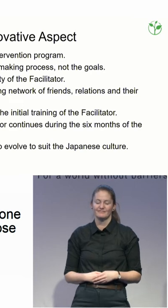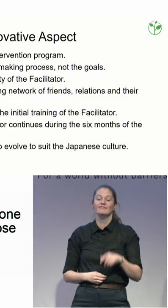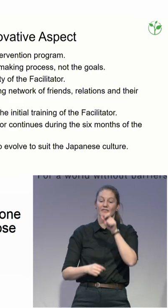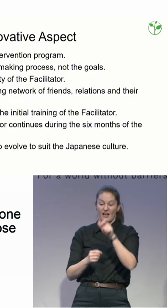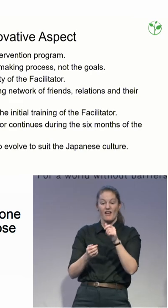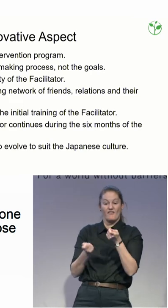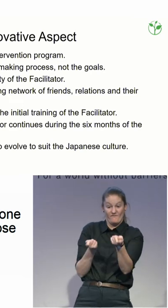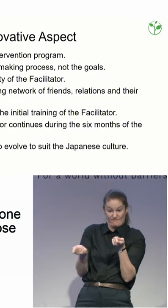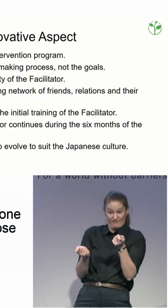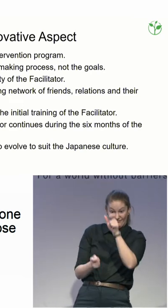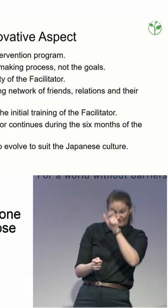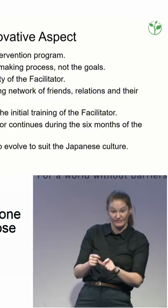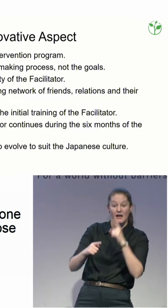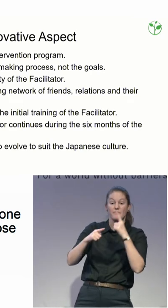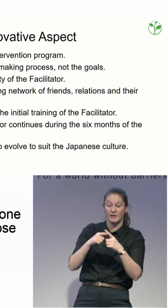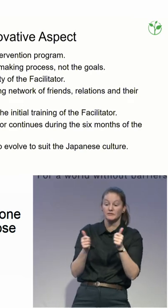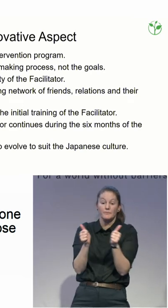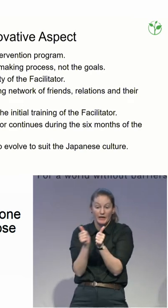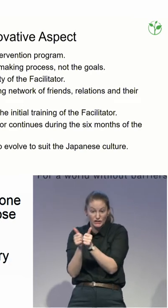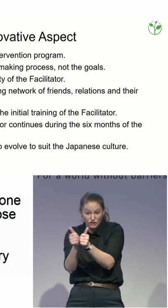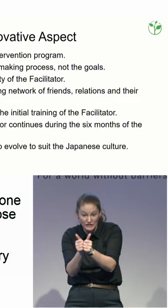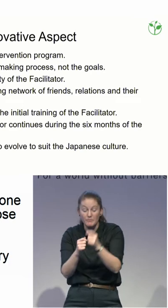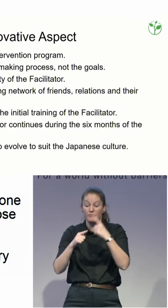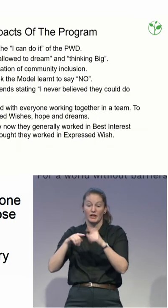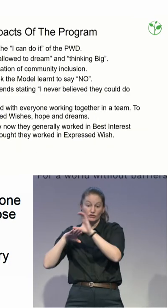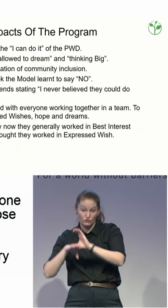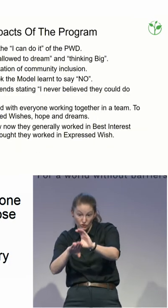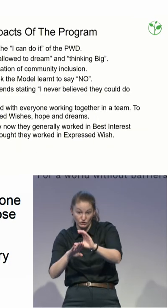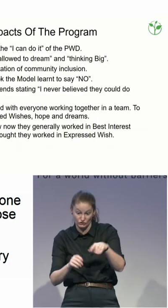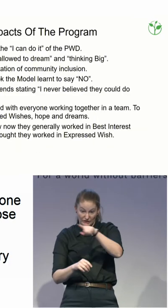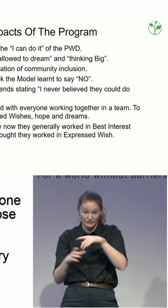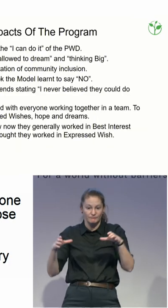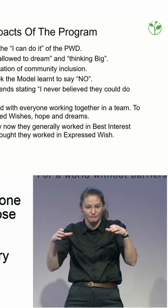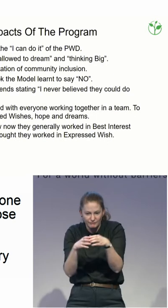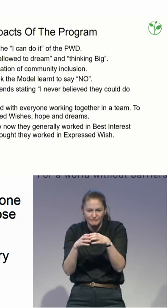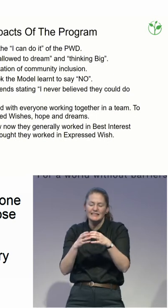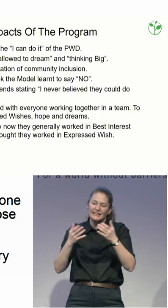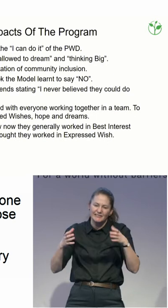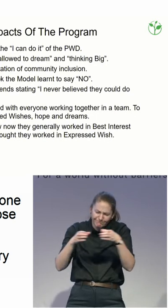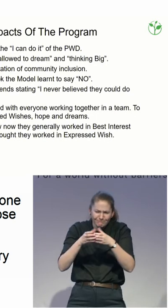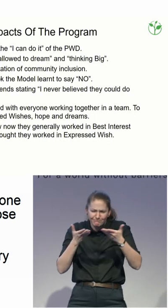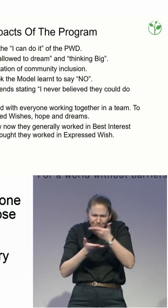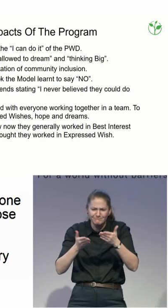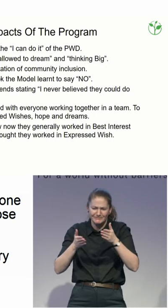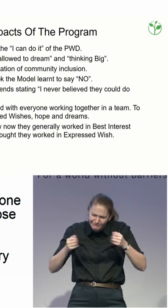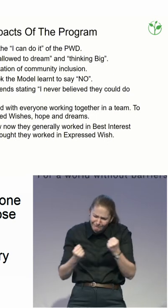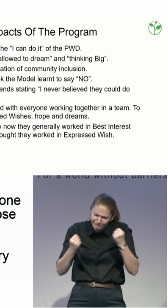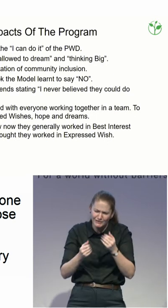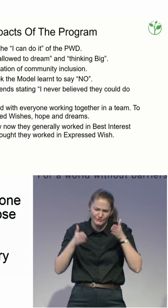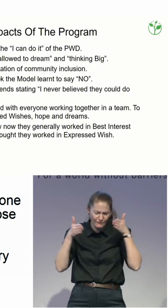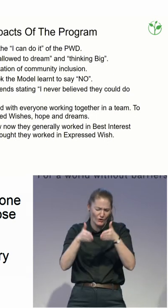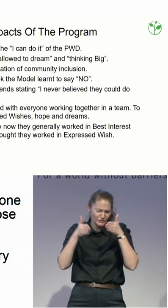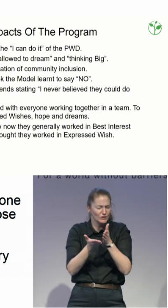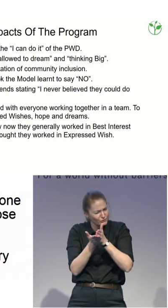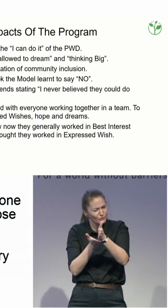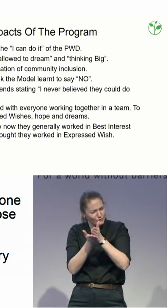very intense for six months. So what is the impact? People with disabilities think big, you know, they're not